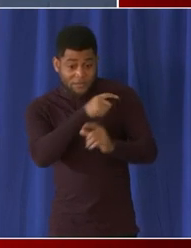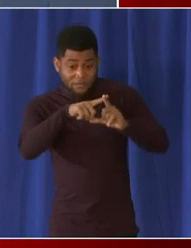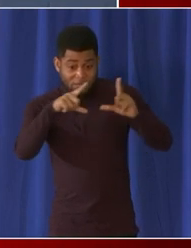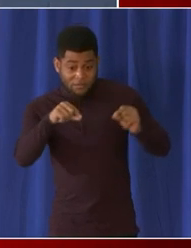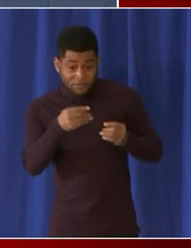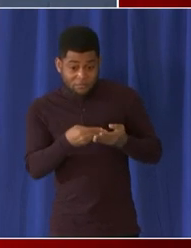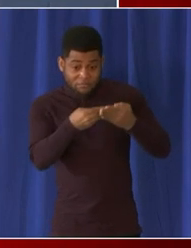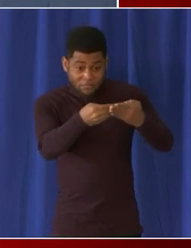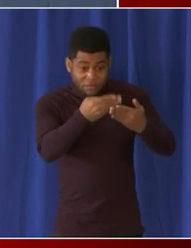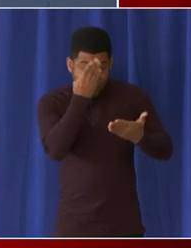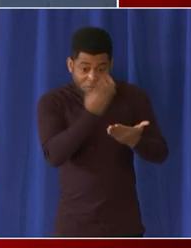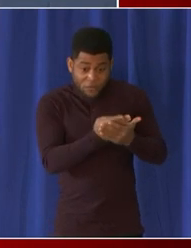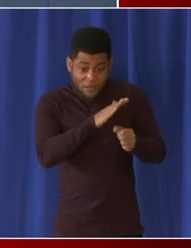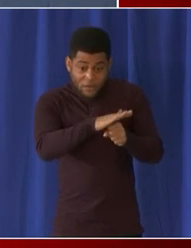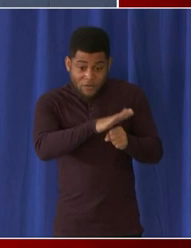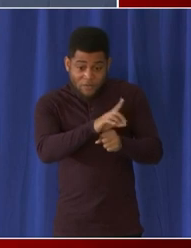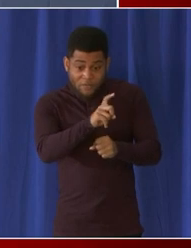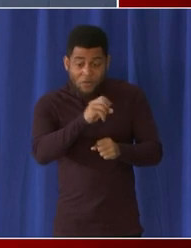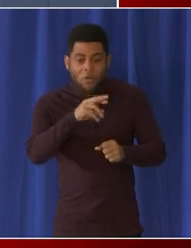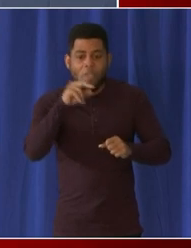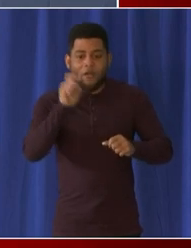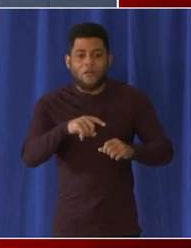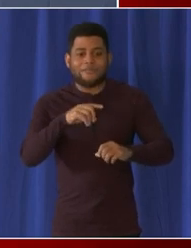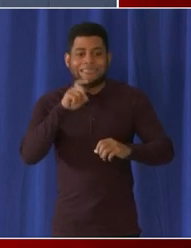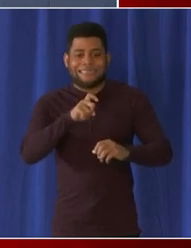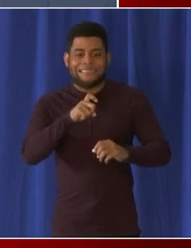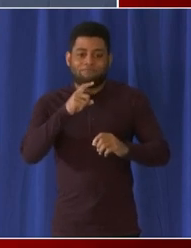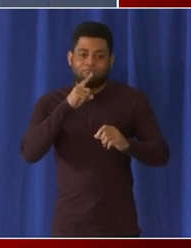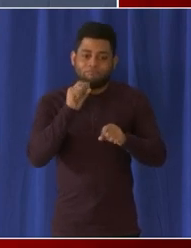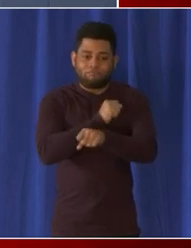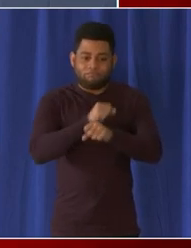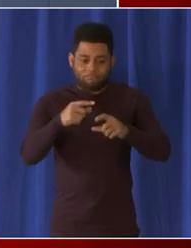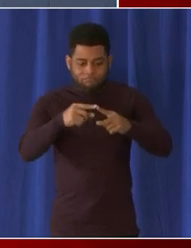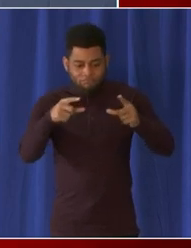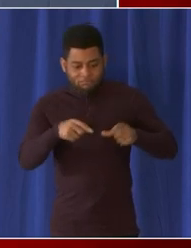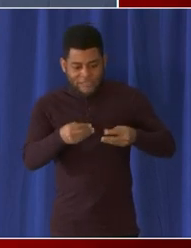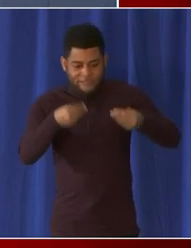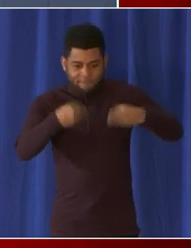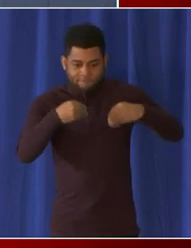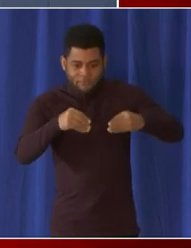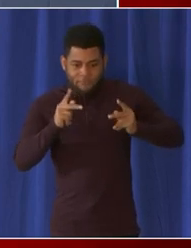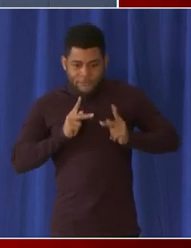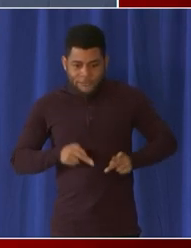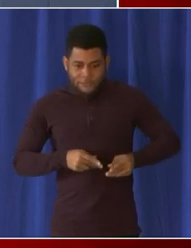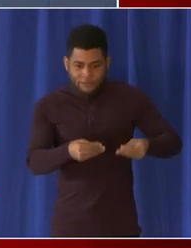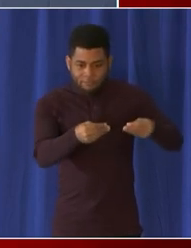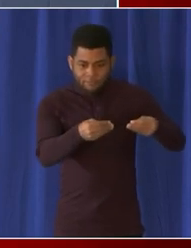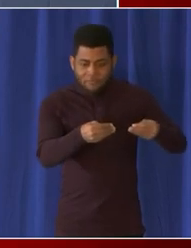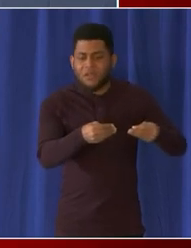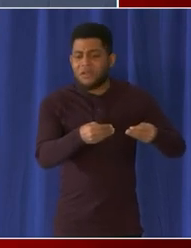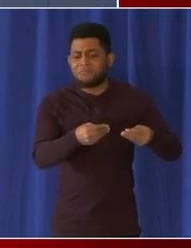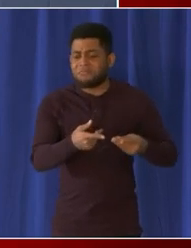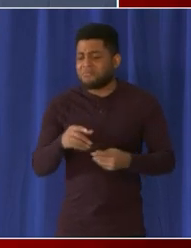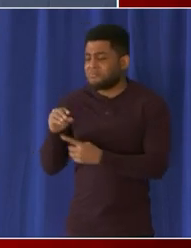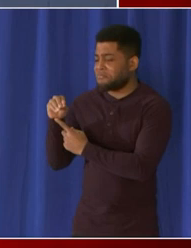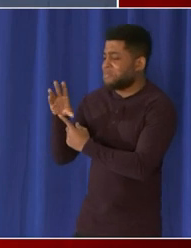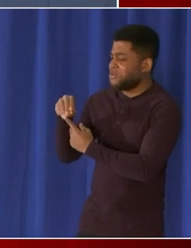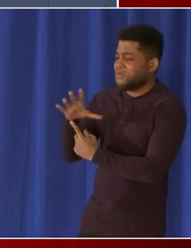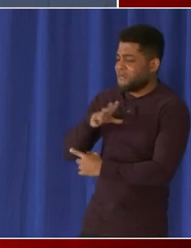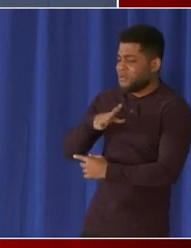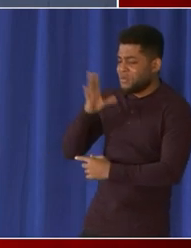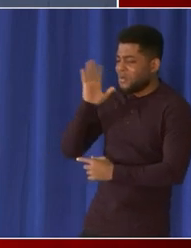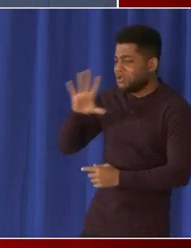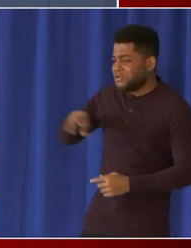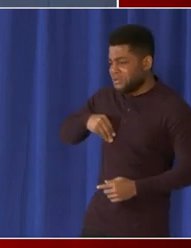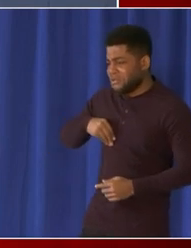physical card to enter a location okay and um in terms of staffing levels